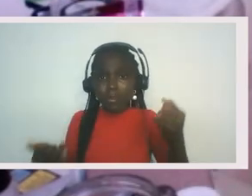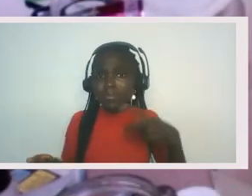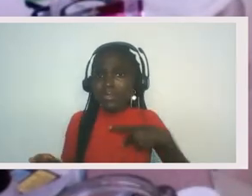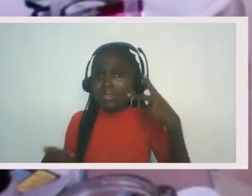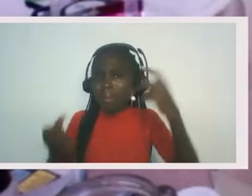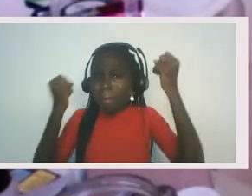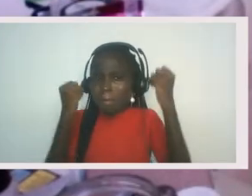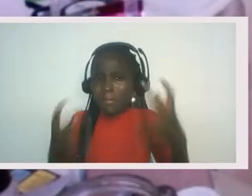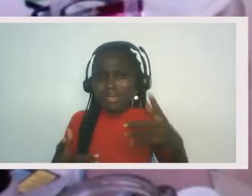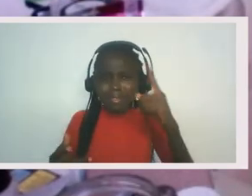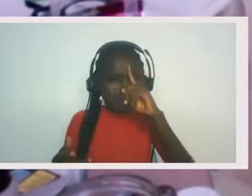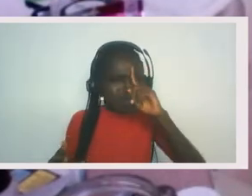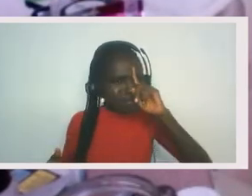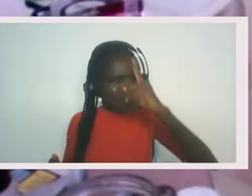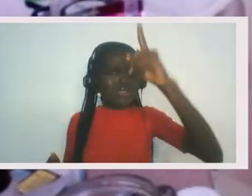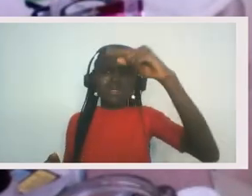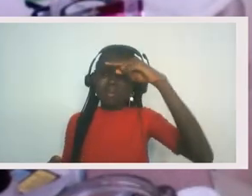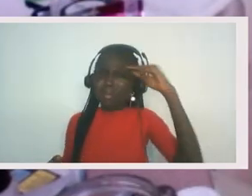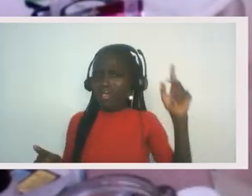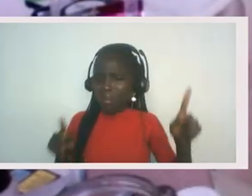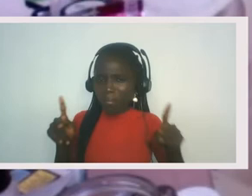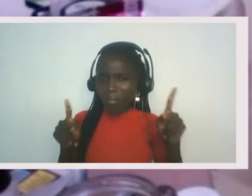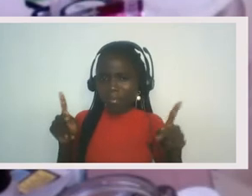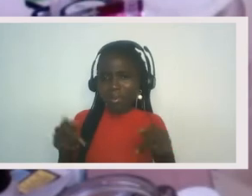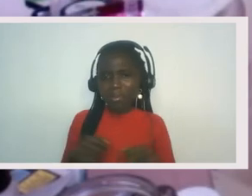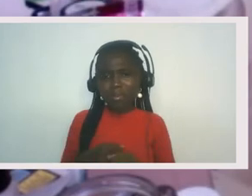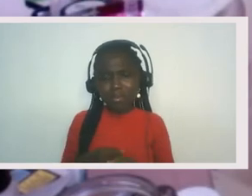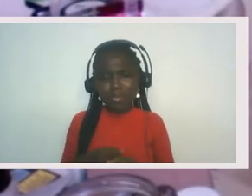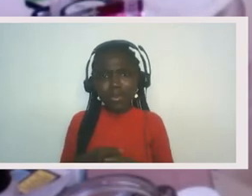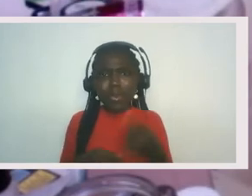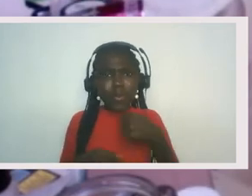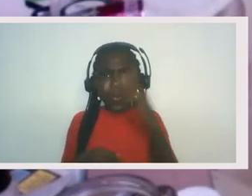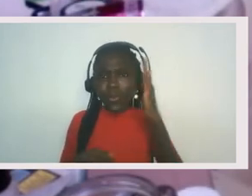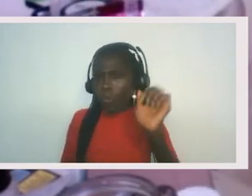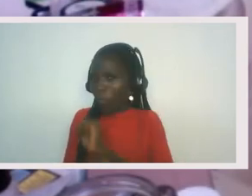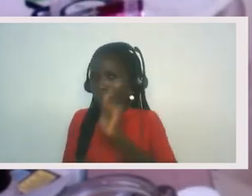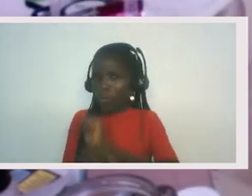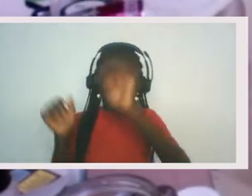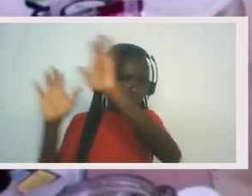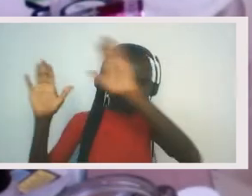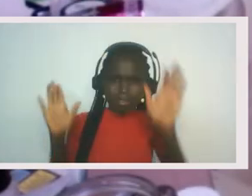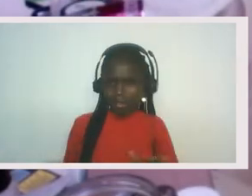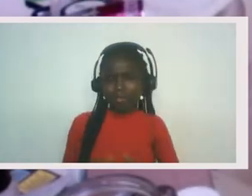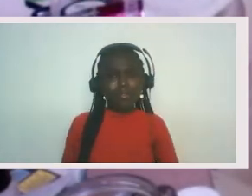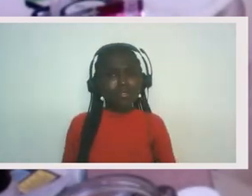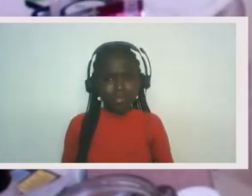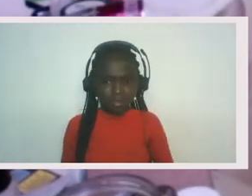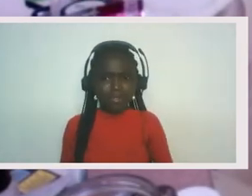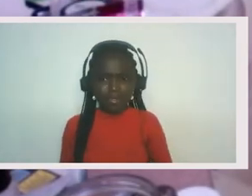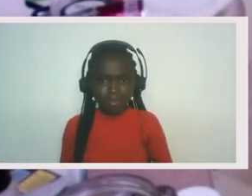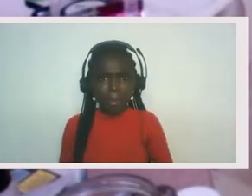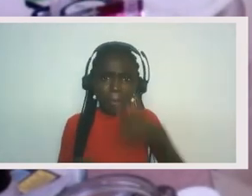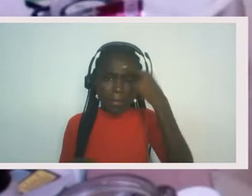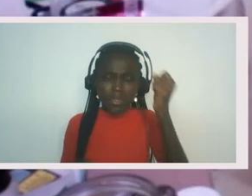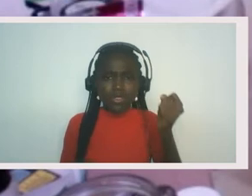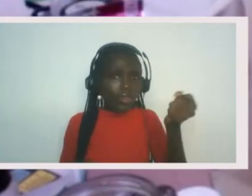people who would kill at this, who would do so well at this because of our ideas